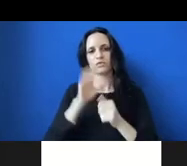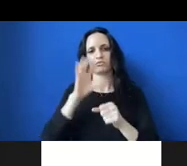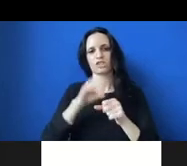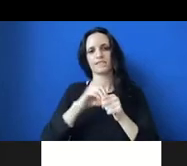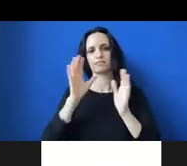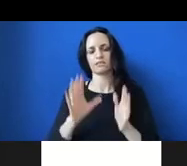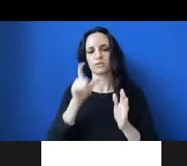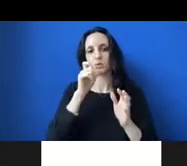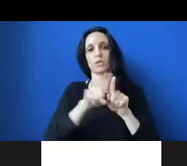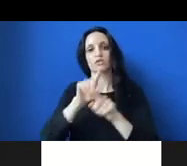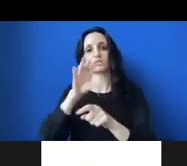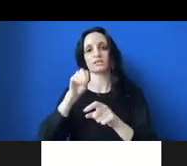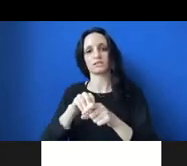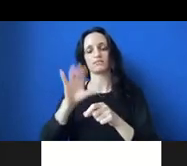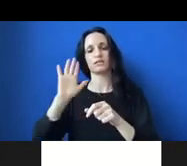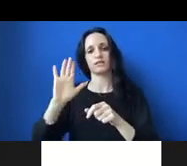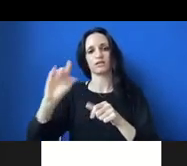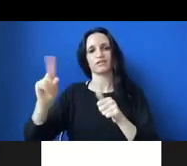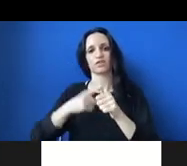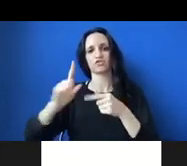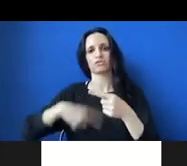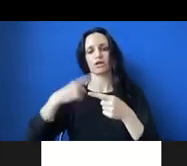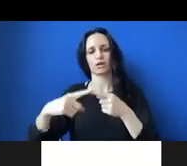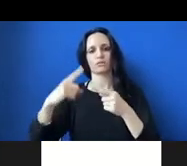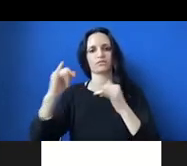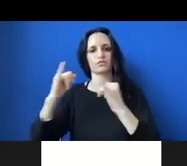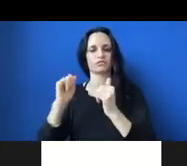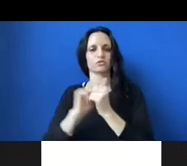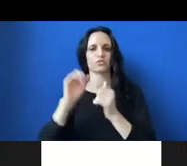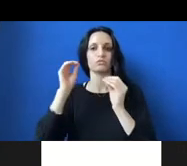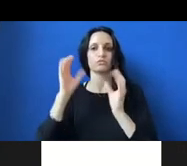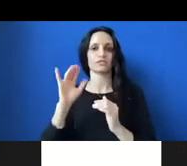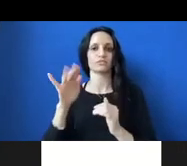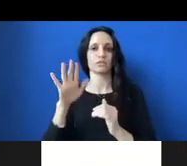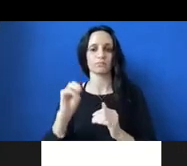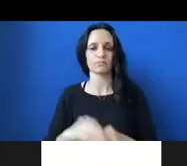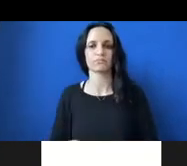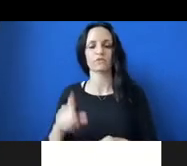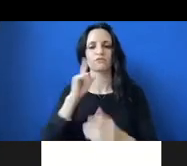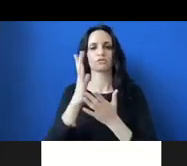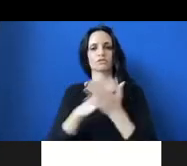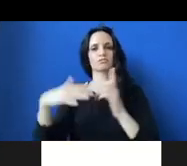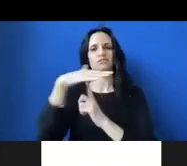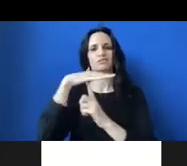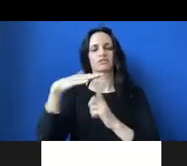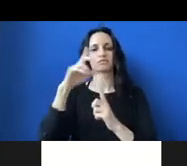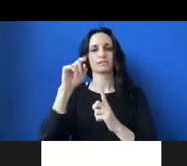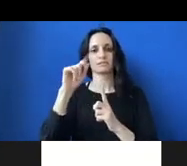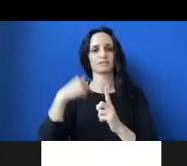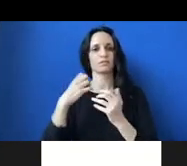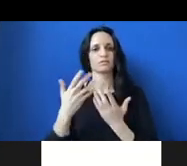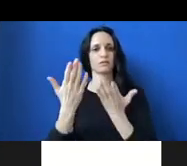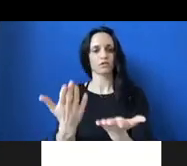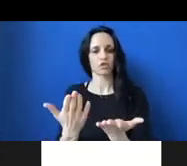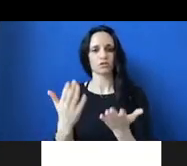participated in that first round of interviews with Professor Blum. Um, for some contextual data, I want to offer that